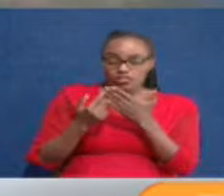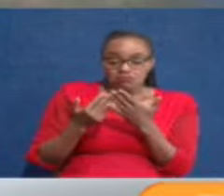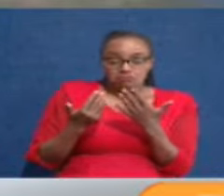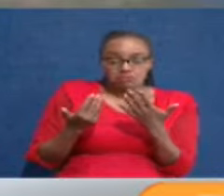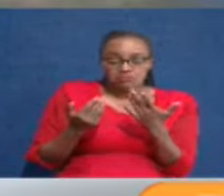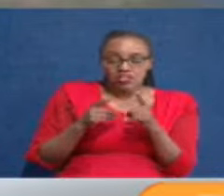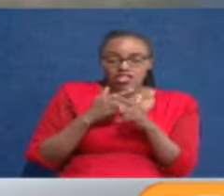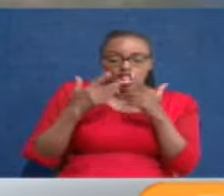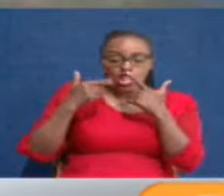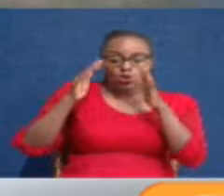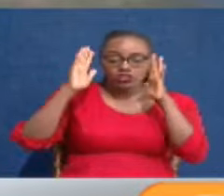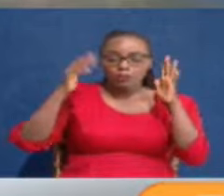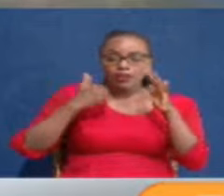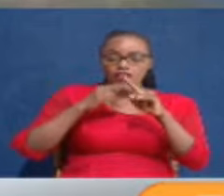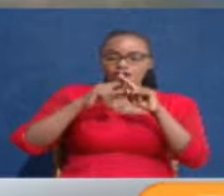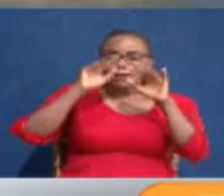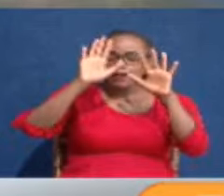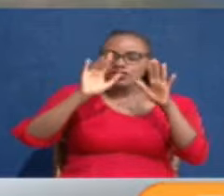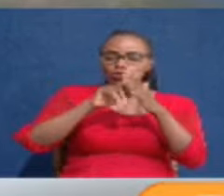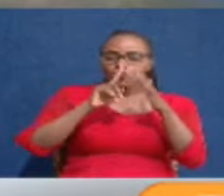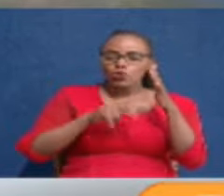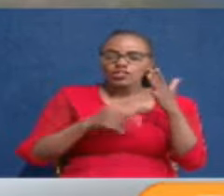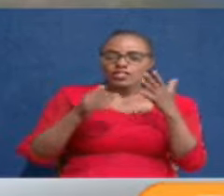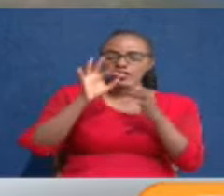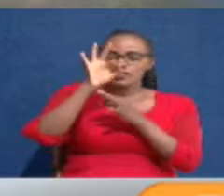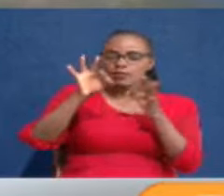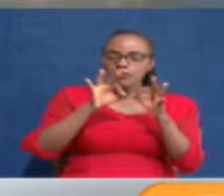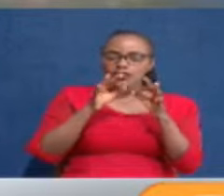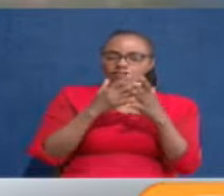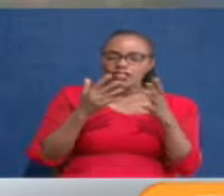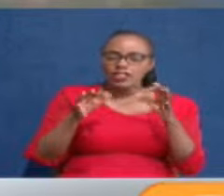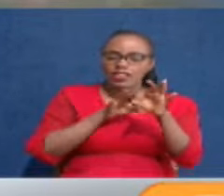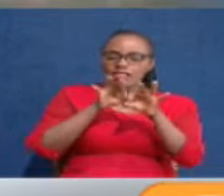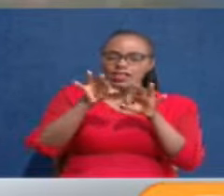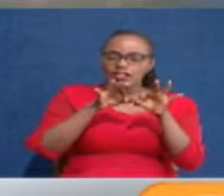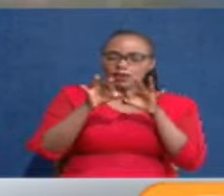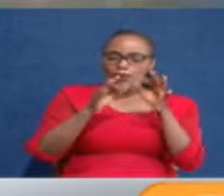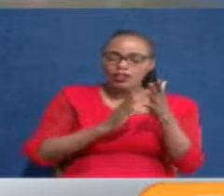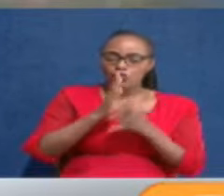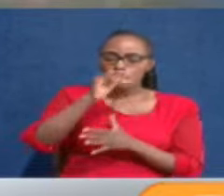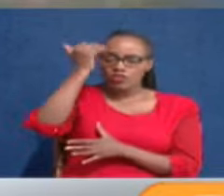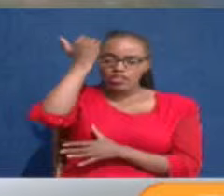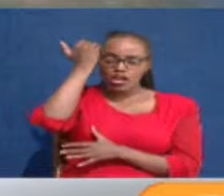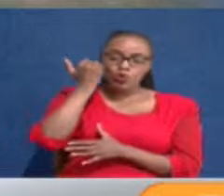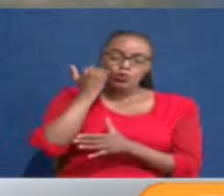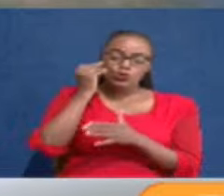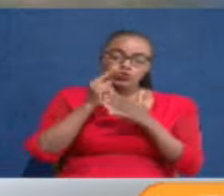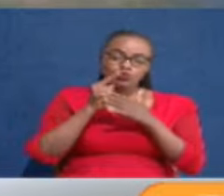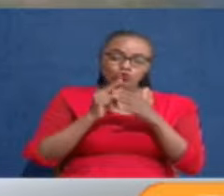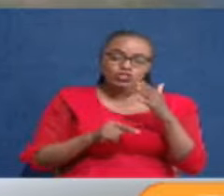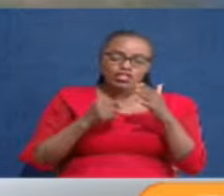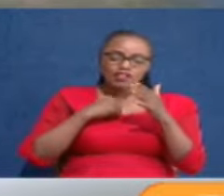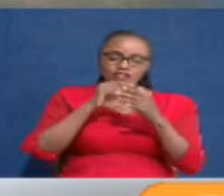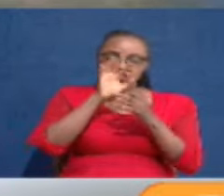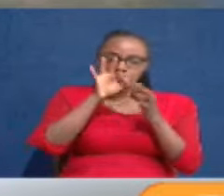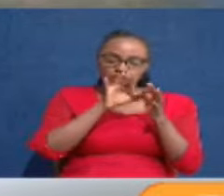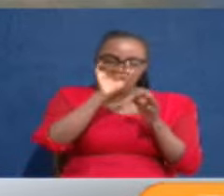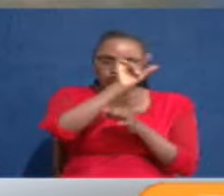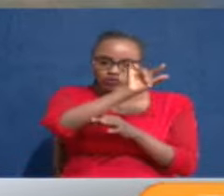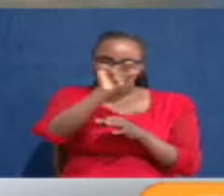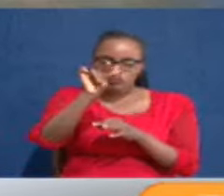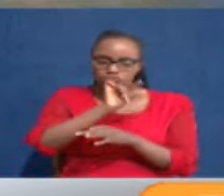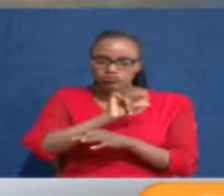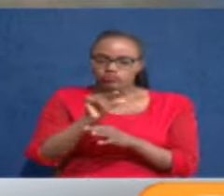also, of importance is the specifics because the explanation by the court is that there are several clauses that were